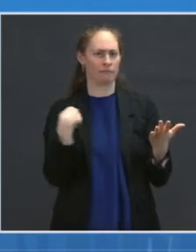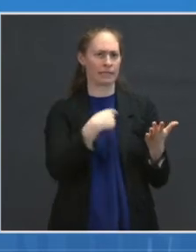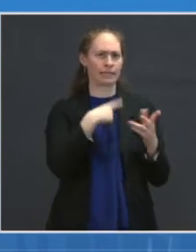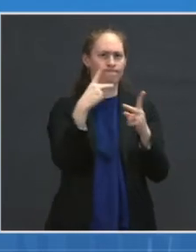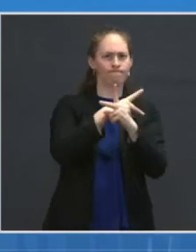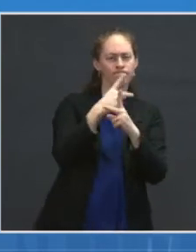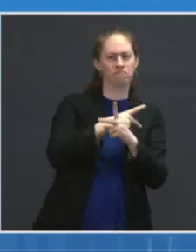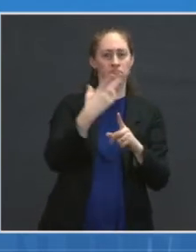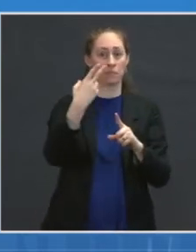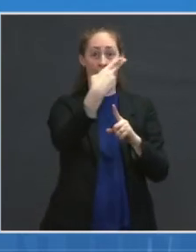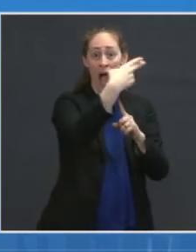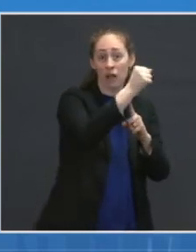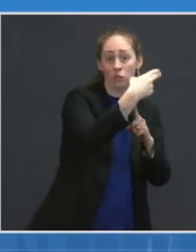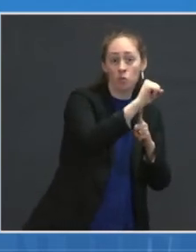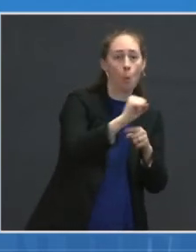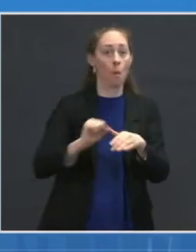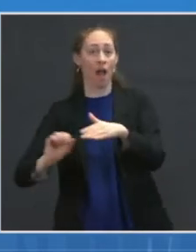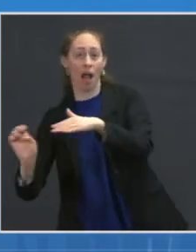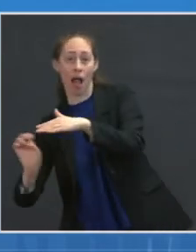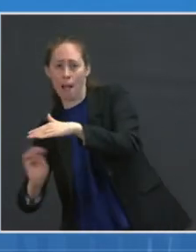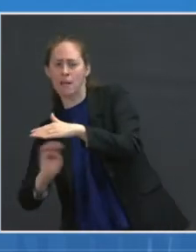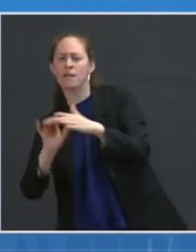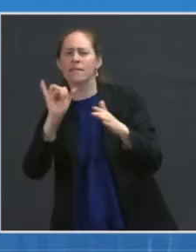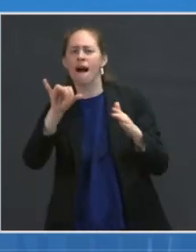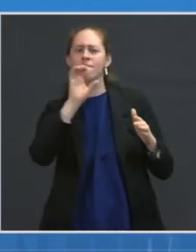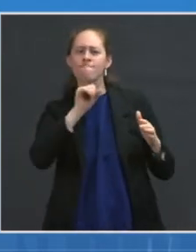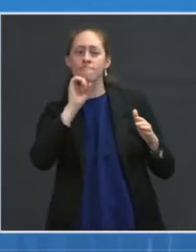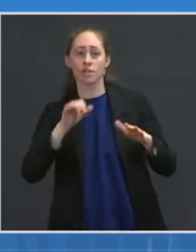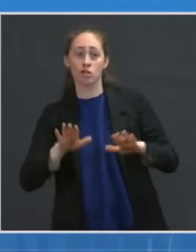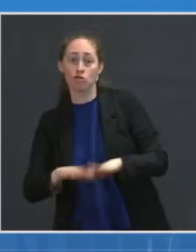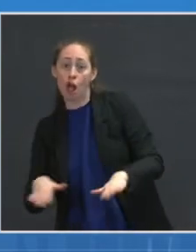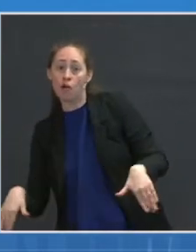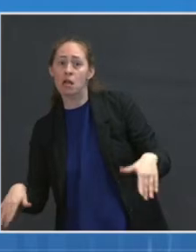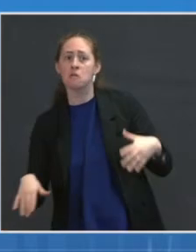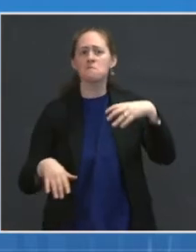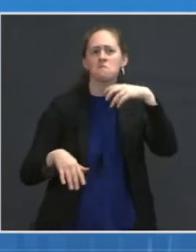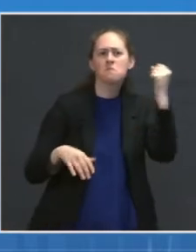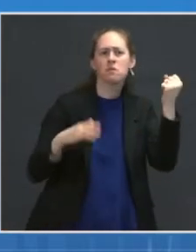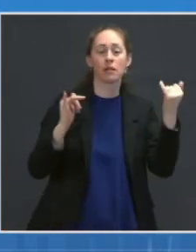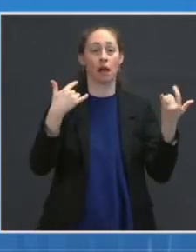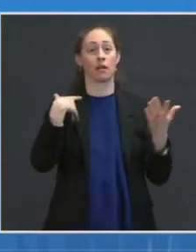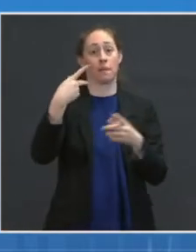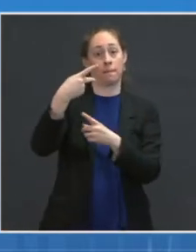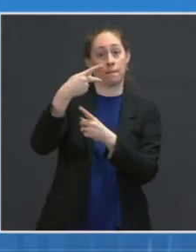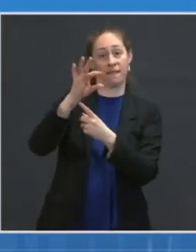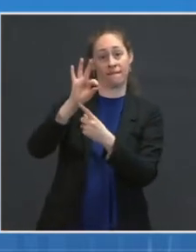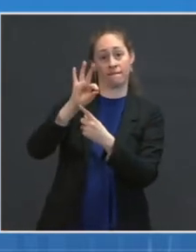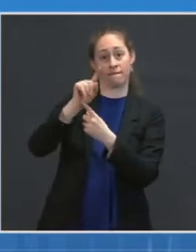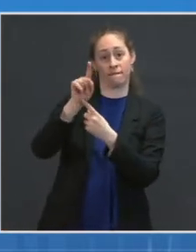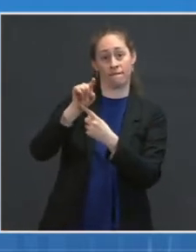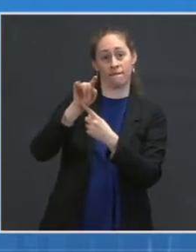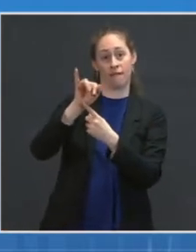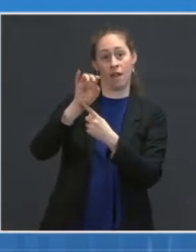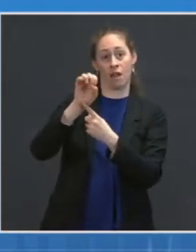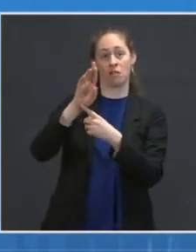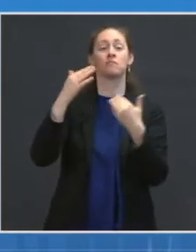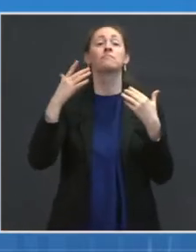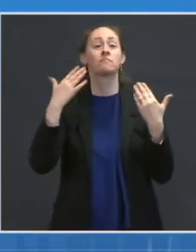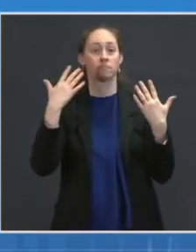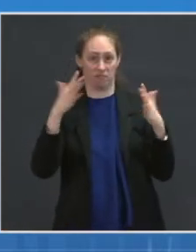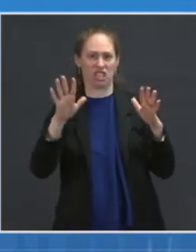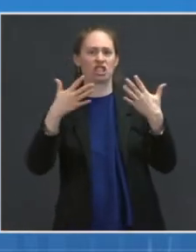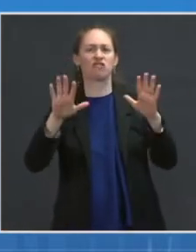elementary school range. You know from Pfizer that they started off with the trial of 44,000 individuals down